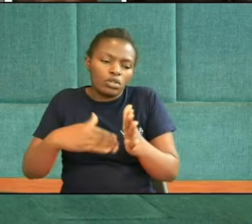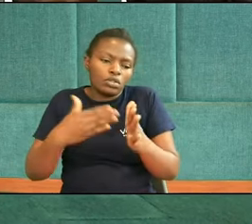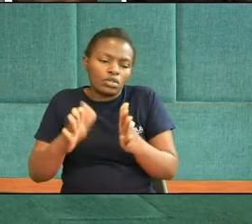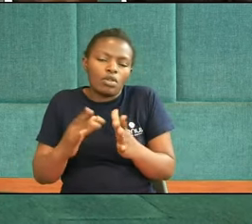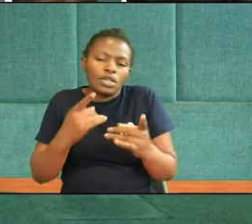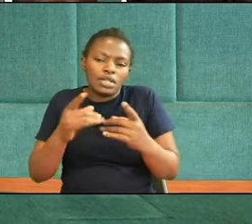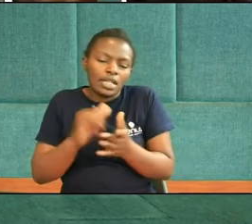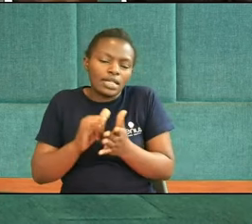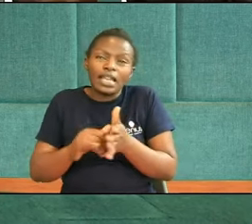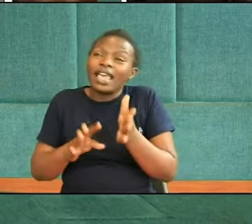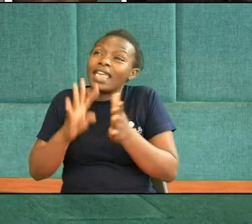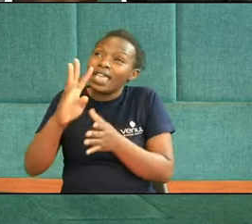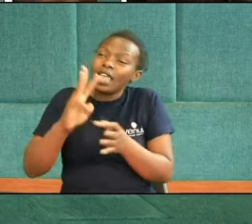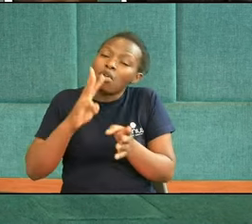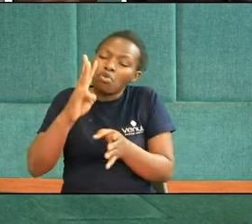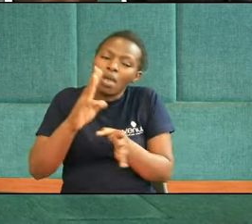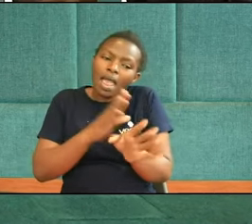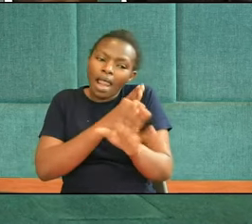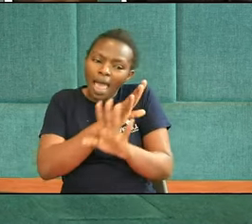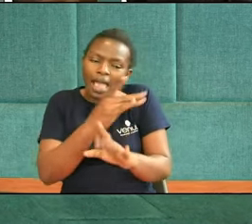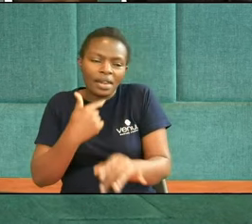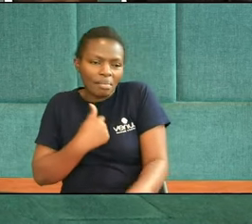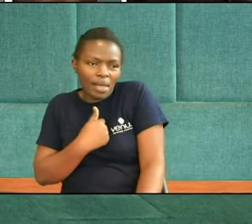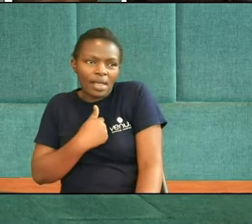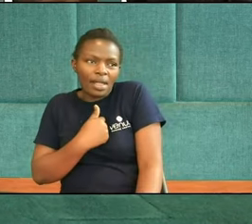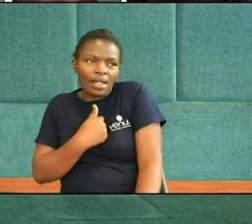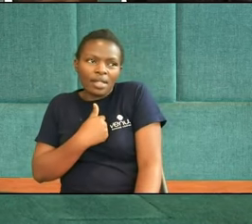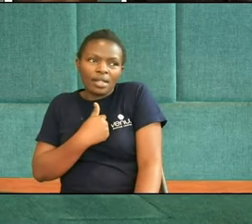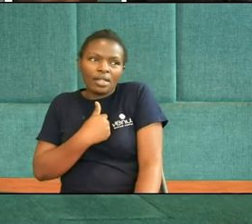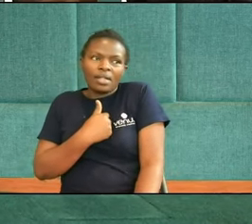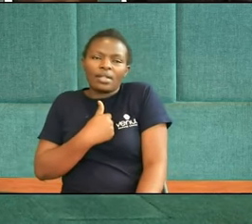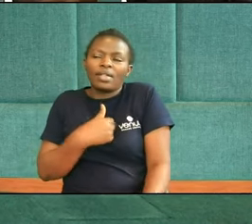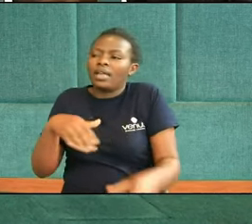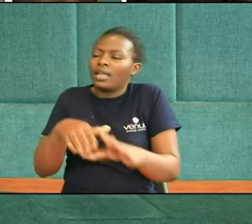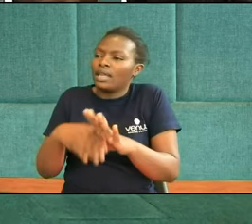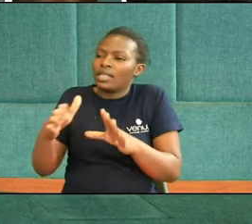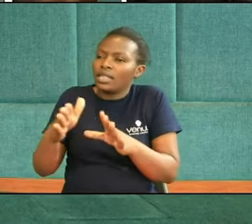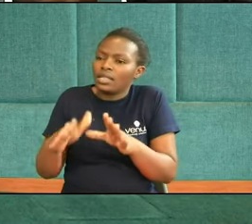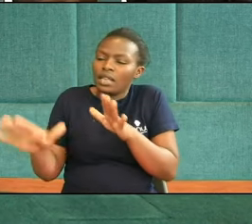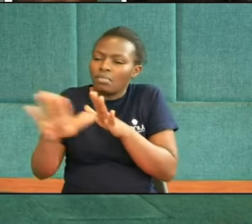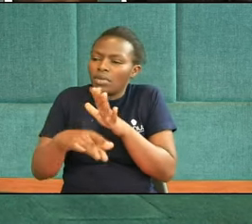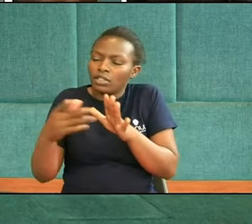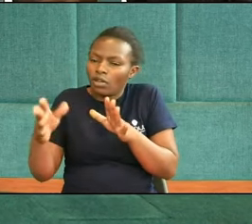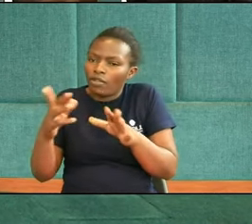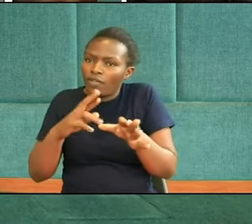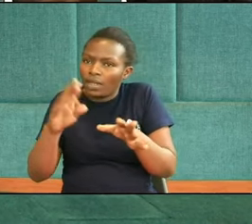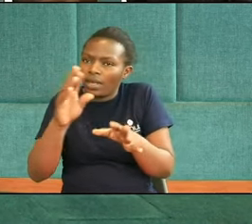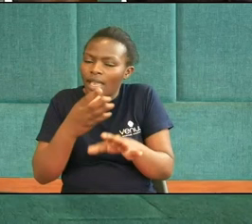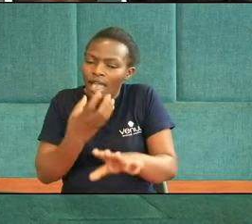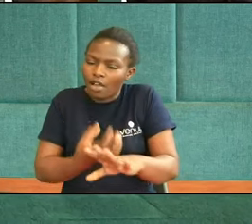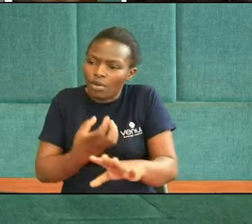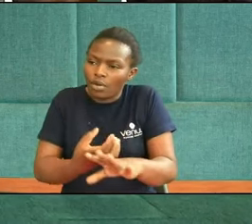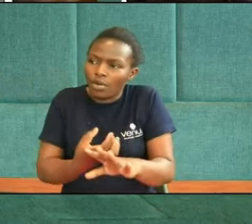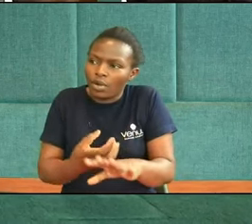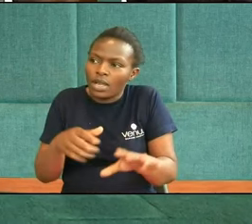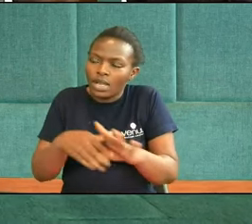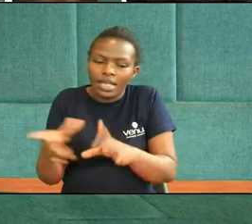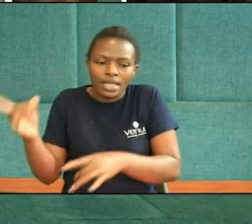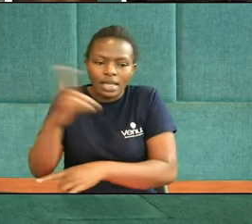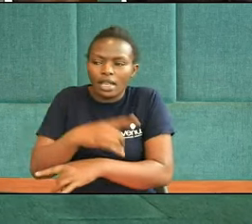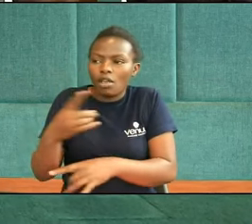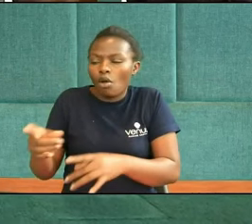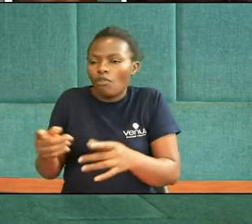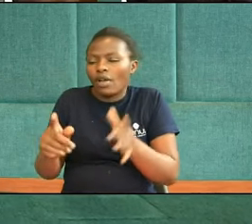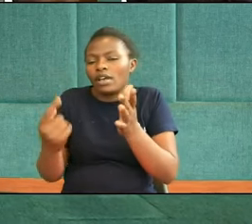will hide me He will hide me And he'll hide me In that shelter Of that rock And he says In the day of